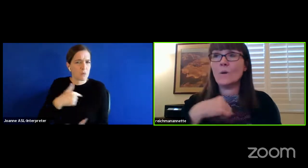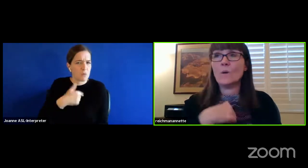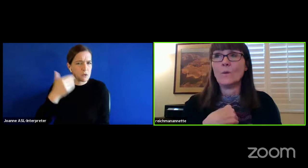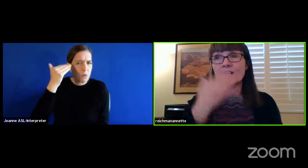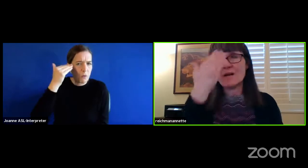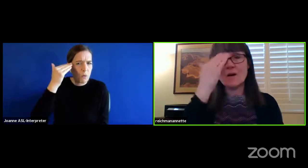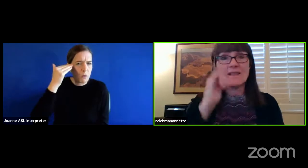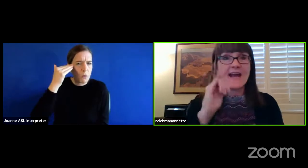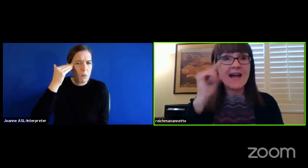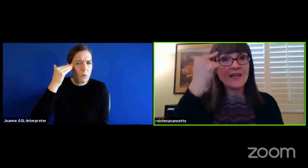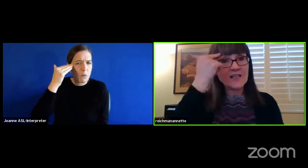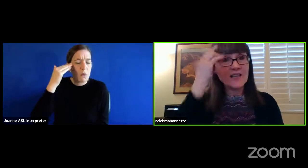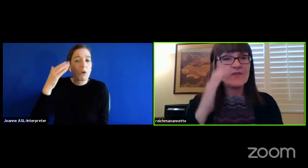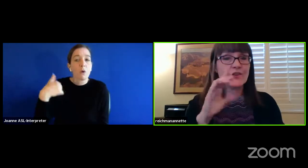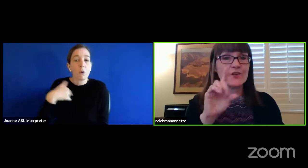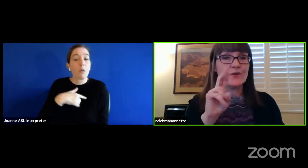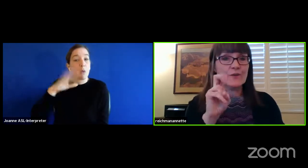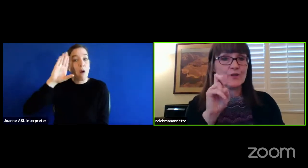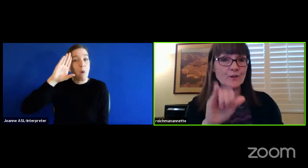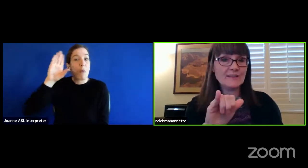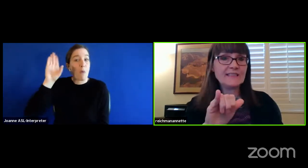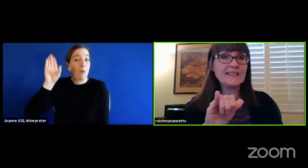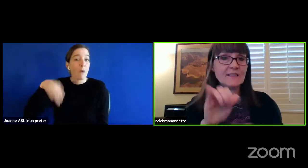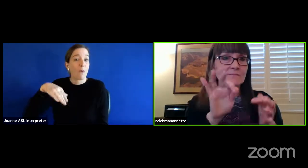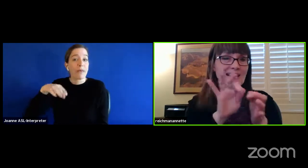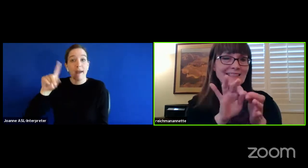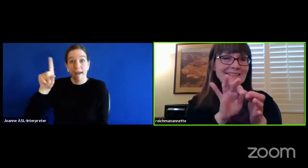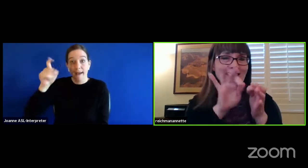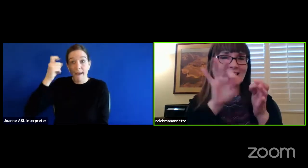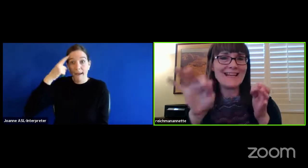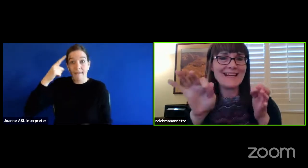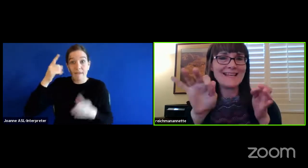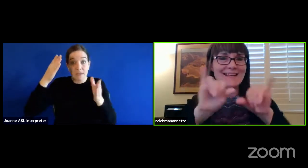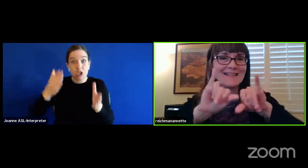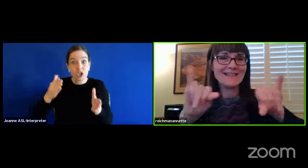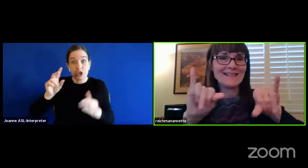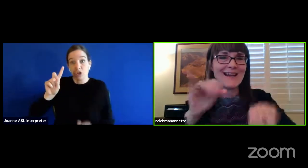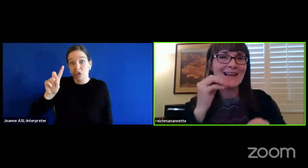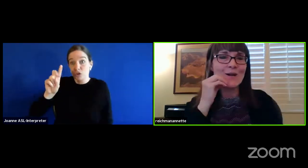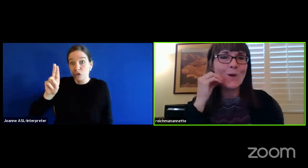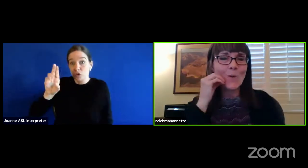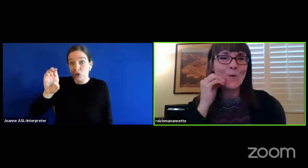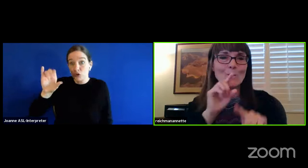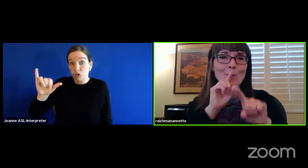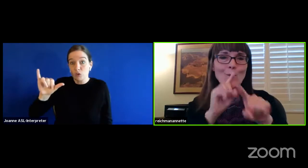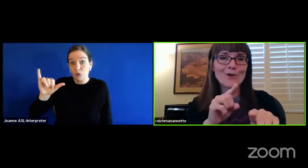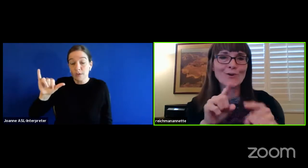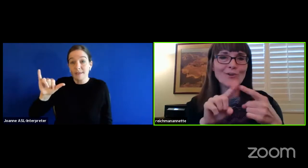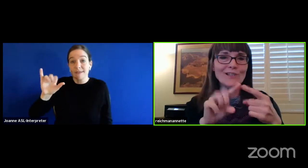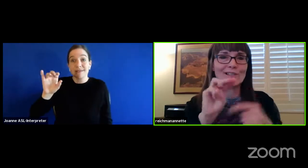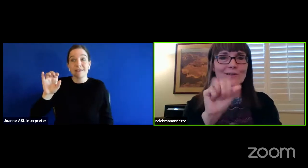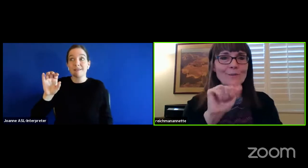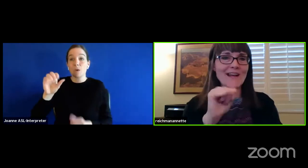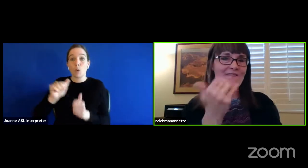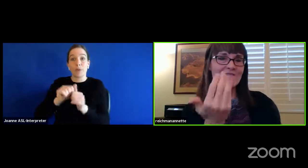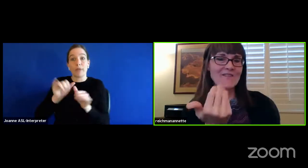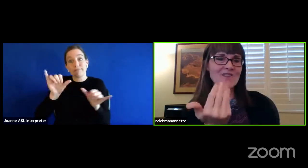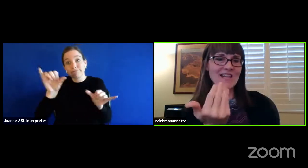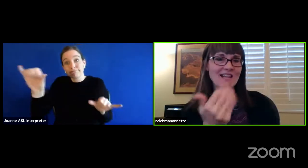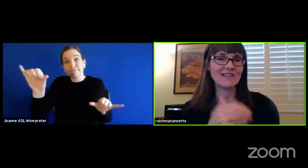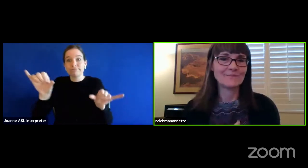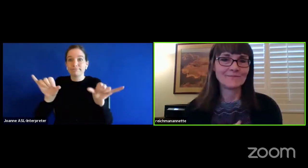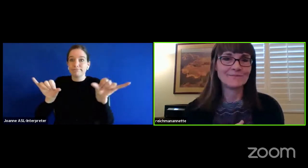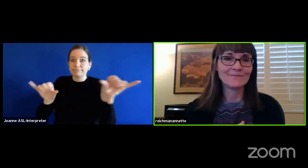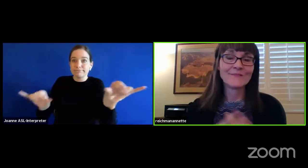We know that Governor Ducey has extended the stay-at-home order until May